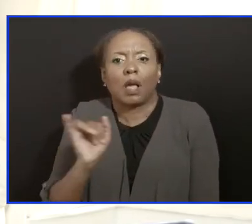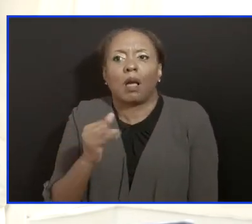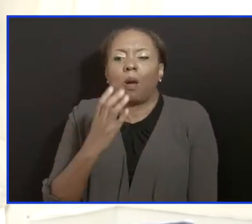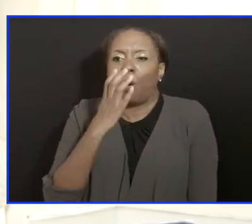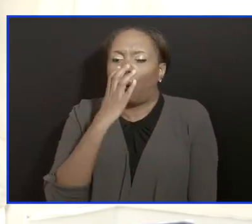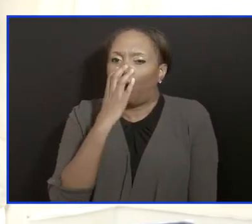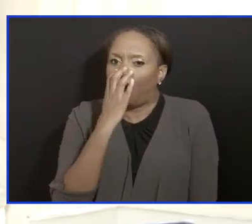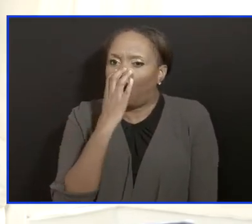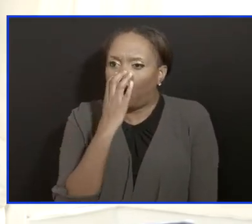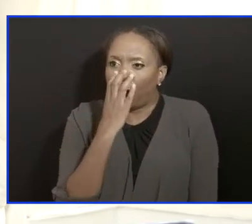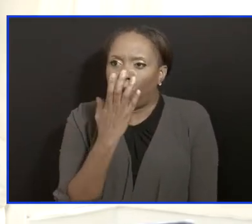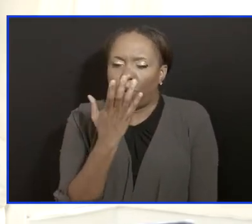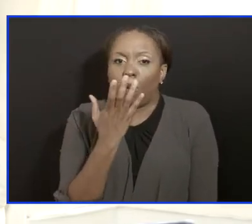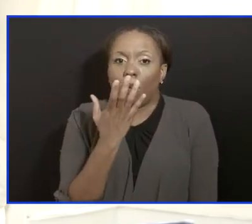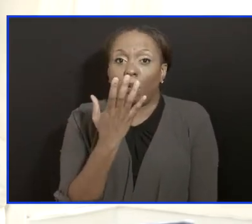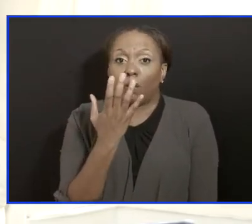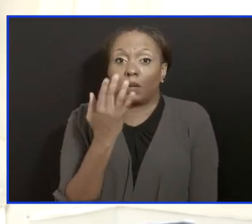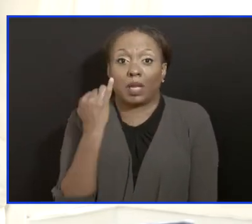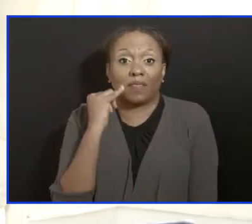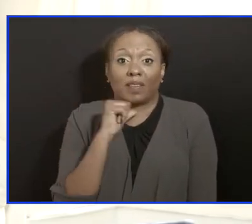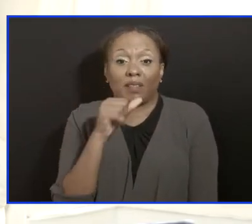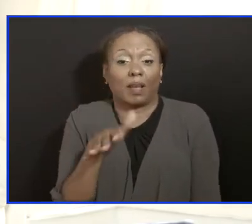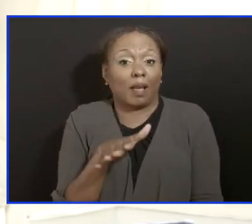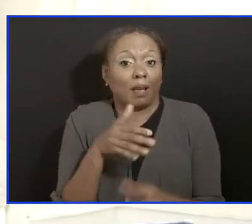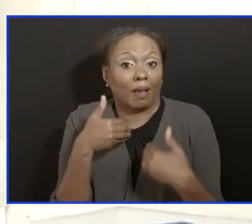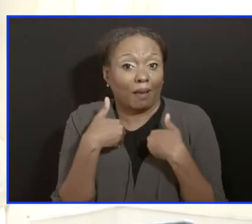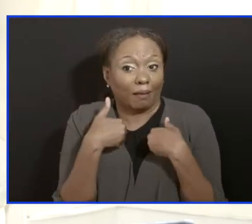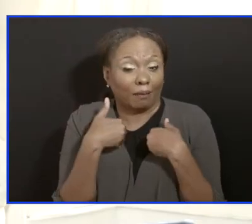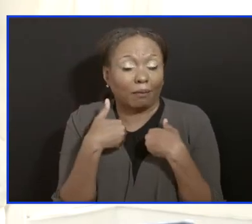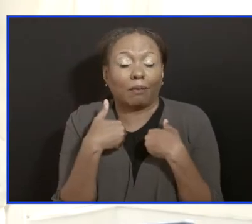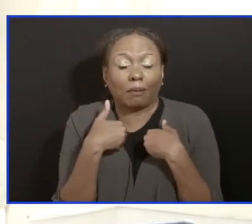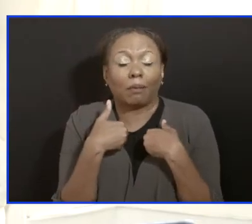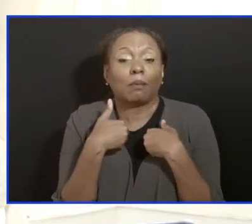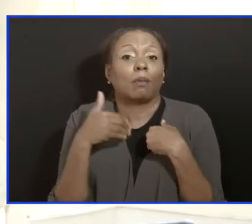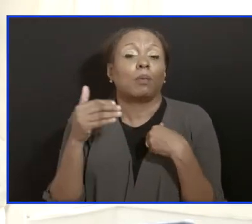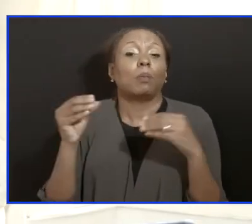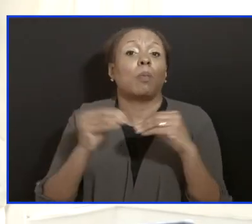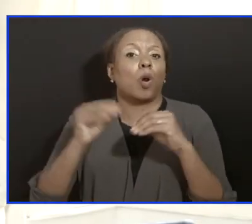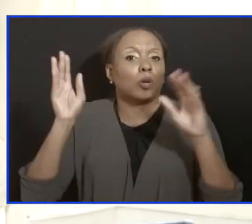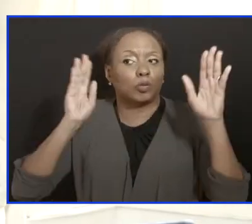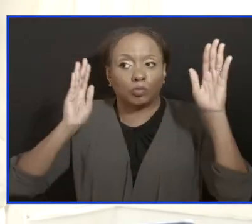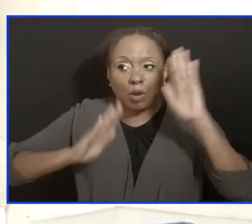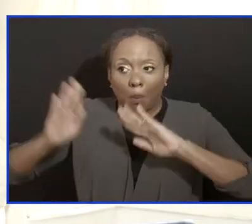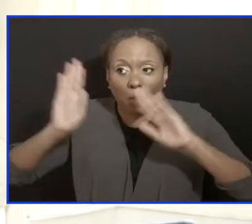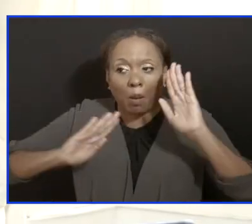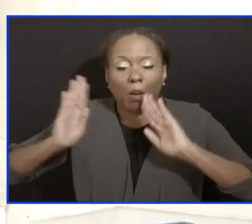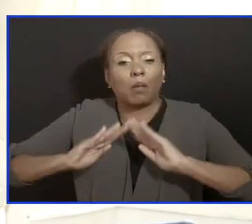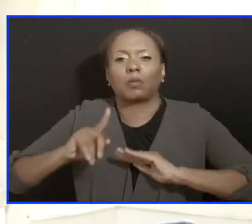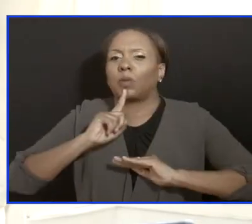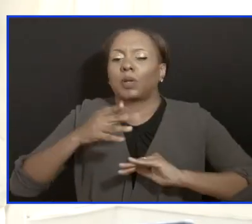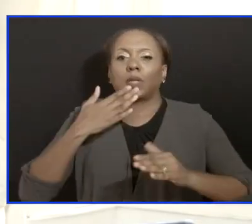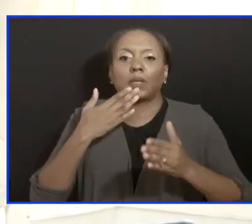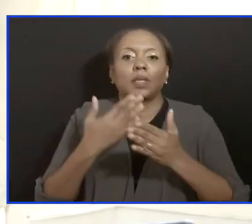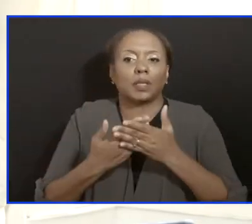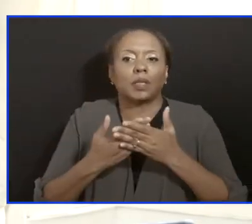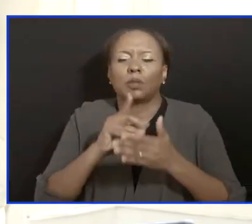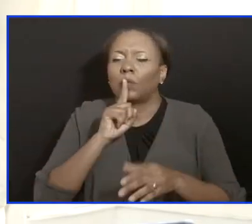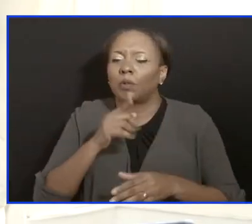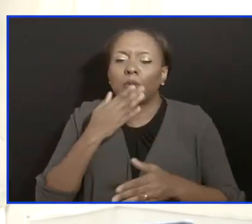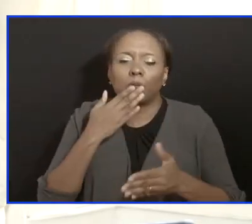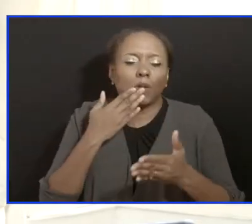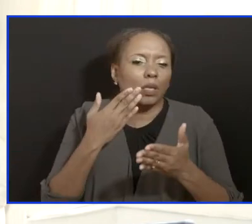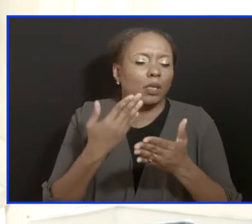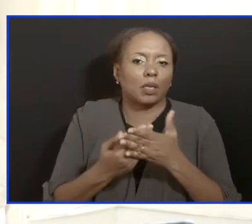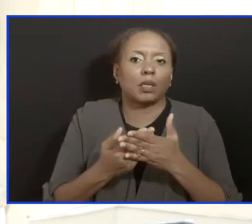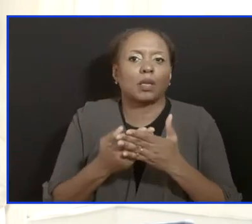if we did not have that in place, that we would probably be in a bit more trouble in this country. I thought it was one of the master moves, certainly of this particular outbreak.